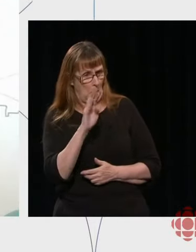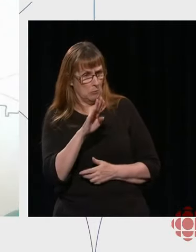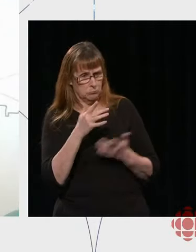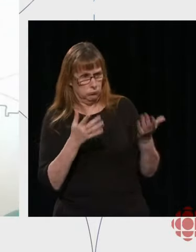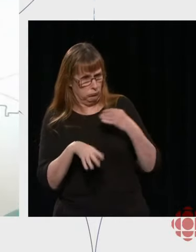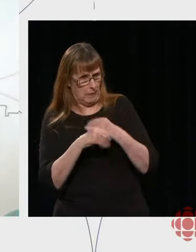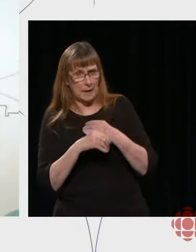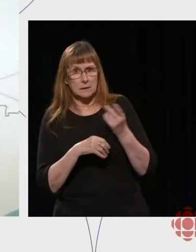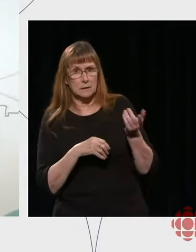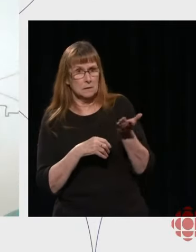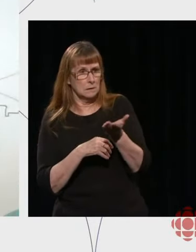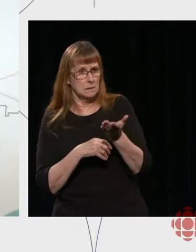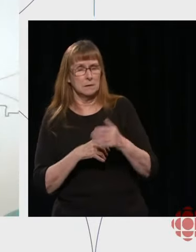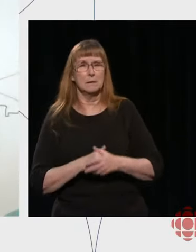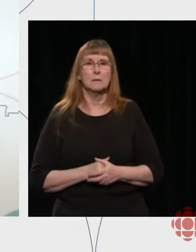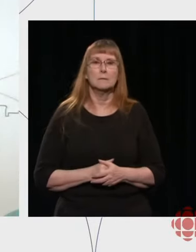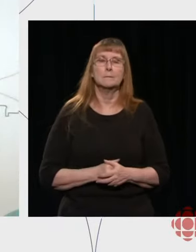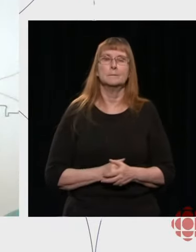to what Michelle just said?